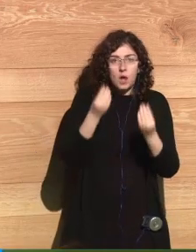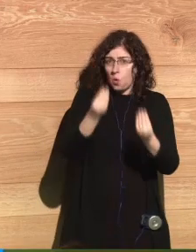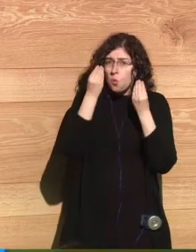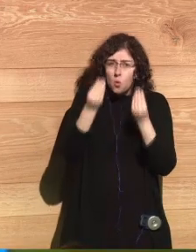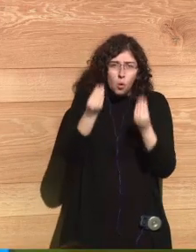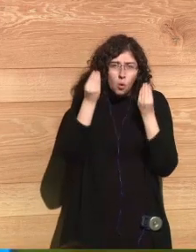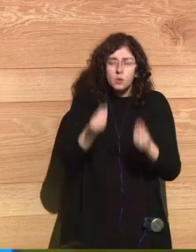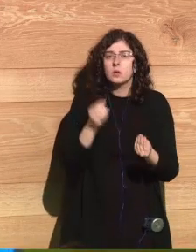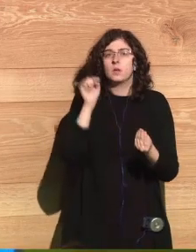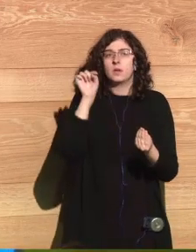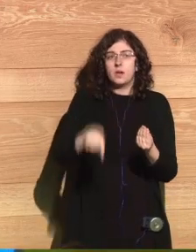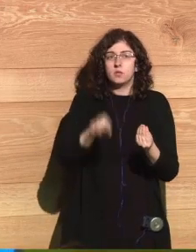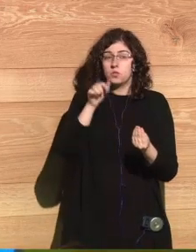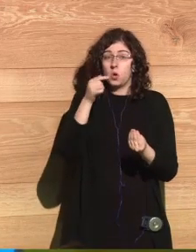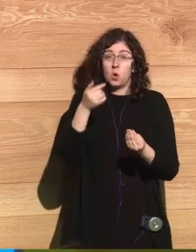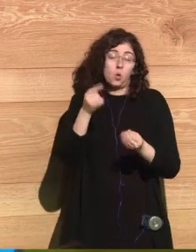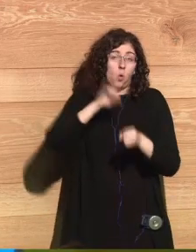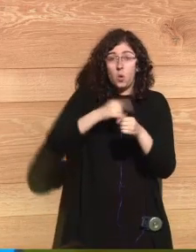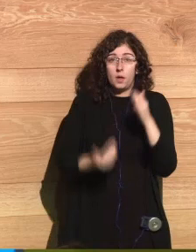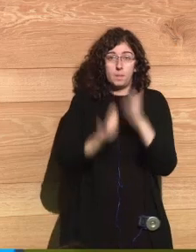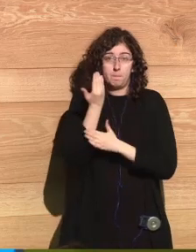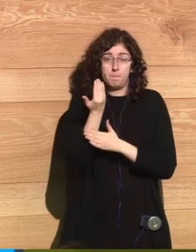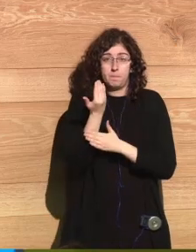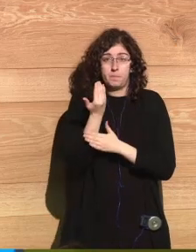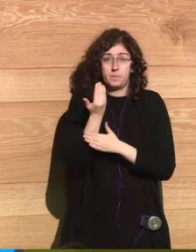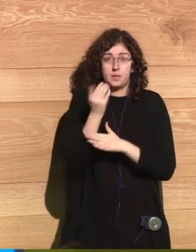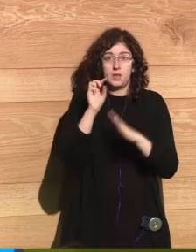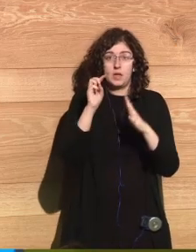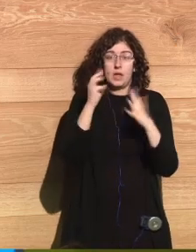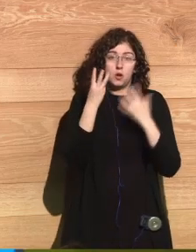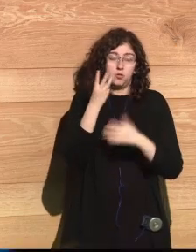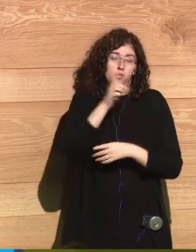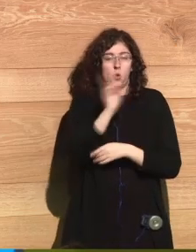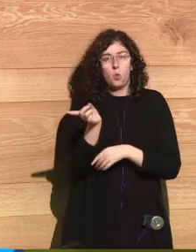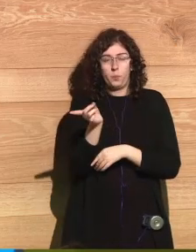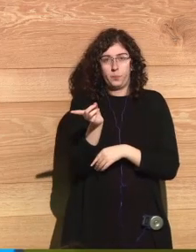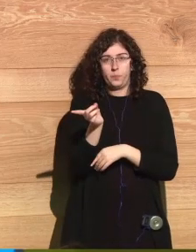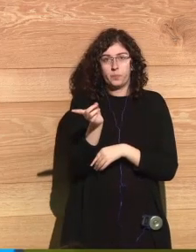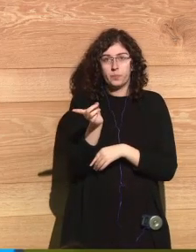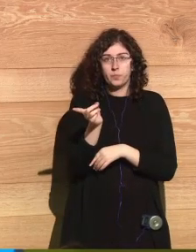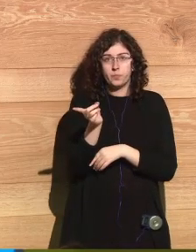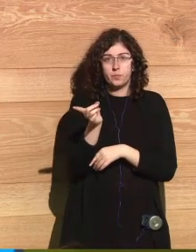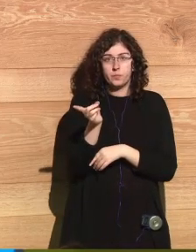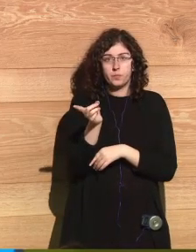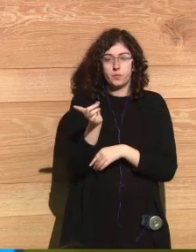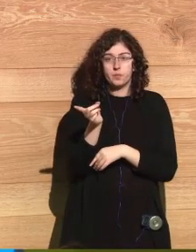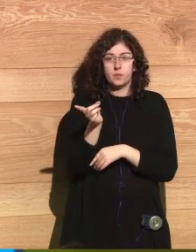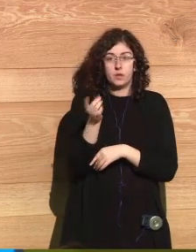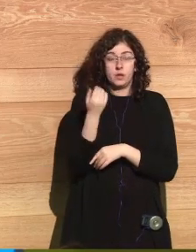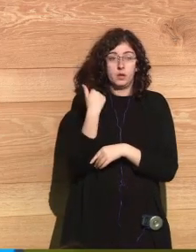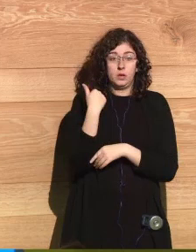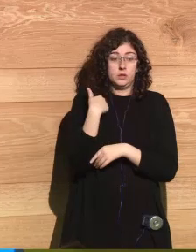8.15. We just started having morning